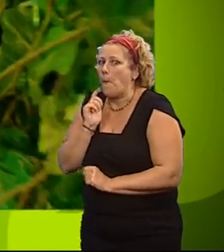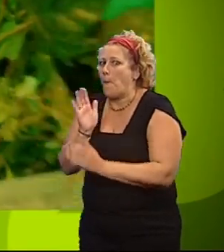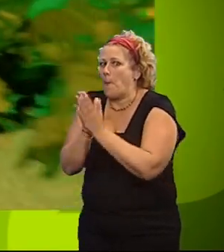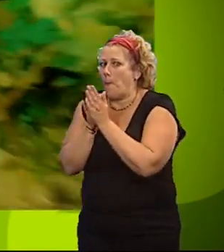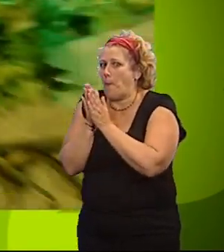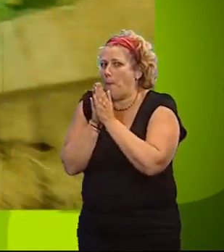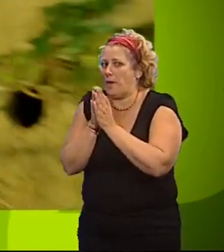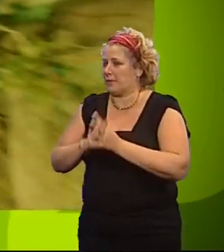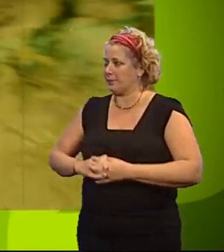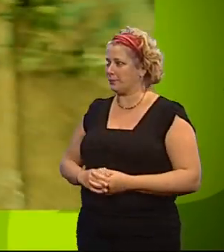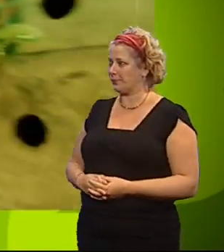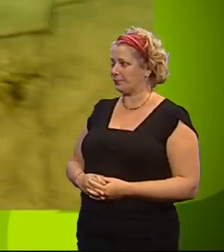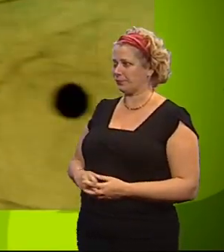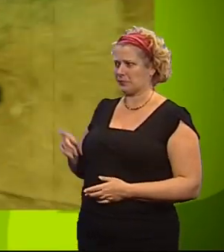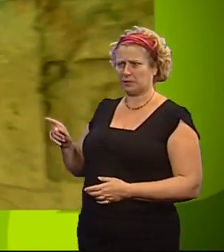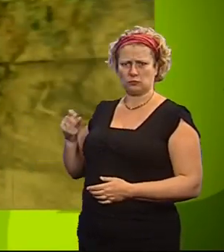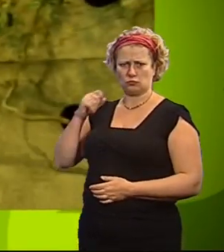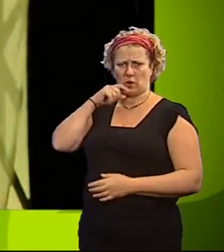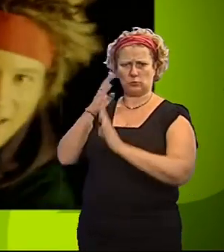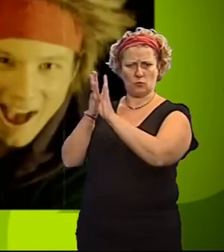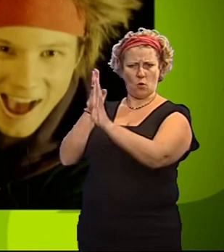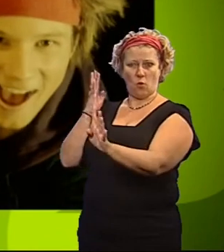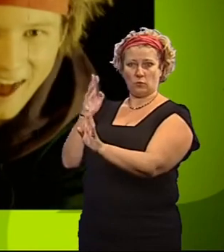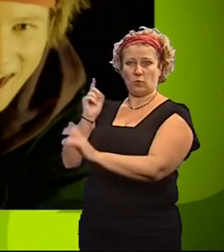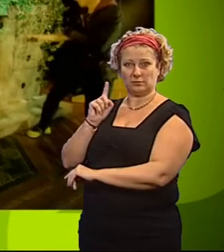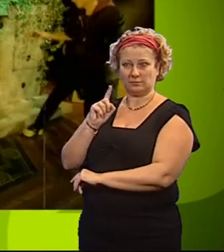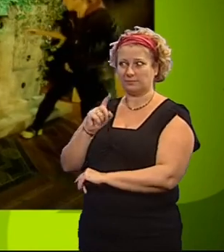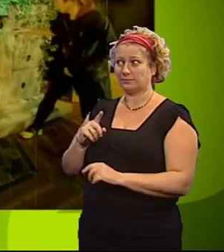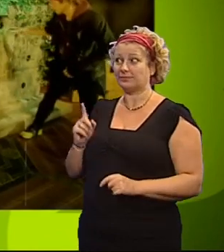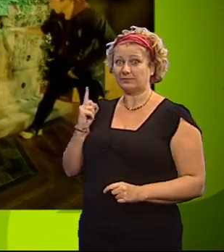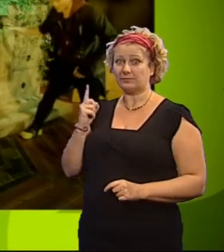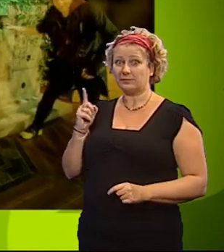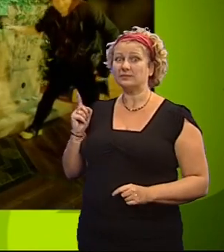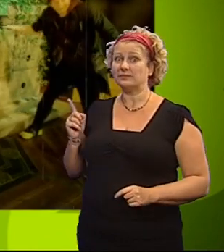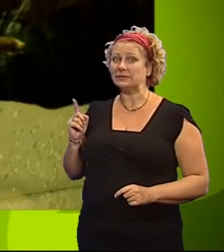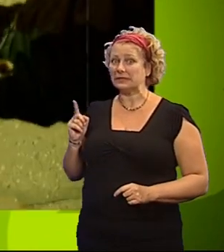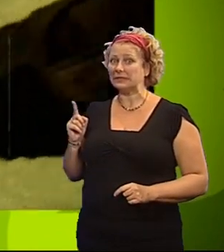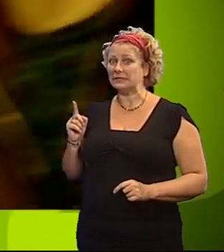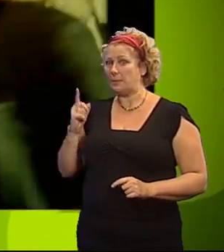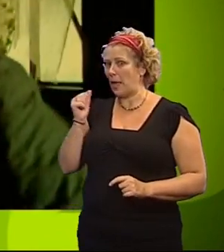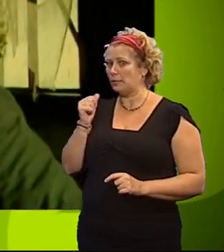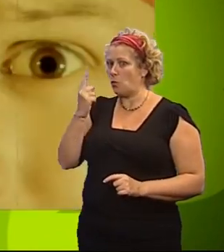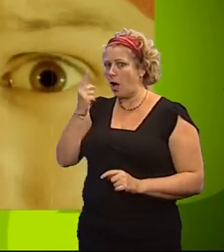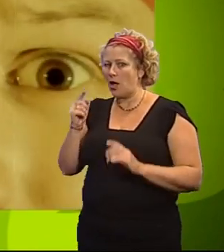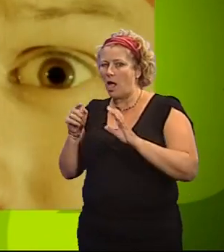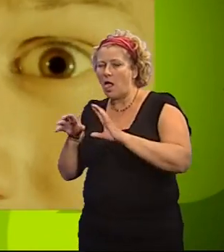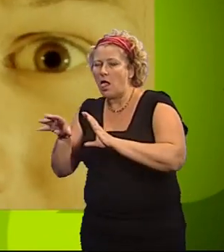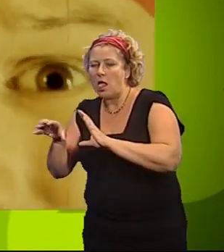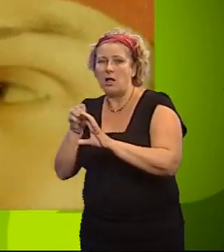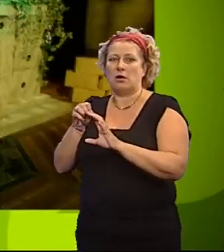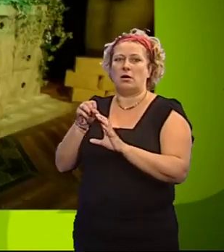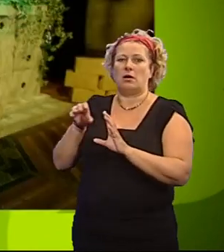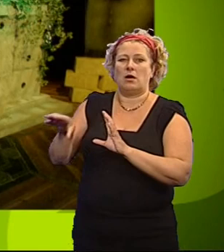A strange wall faces the unfortunate. One of them must make it safely from one side to the other,